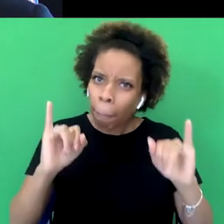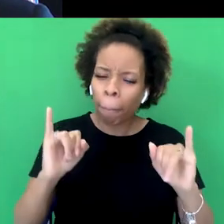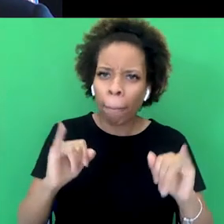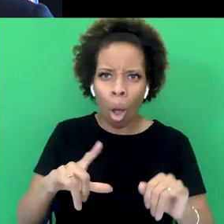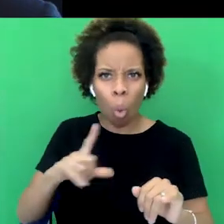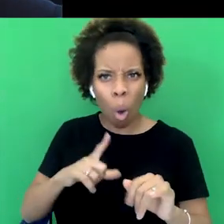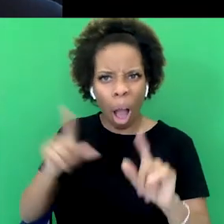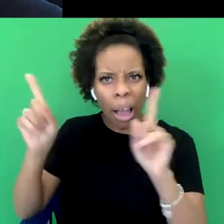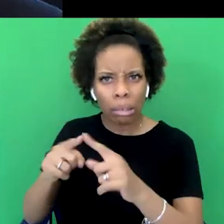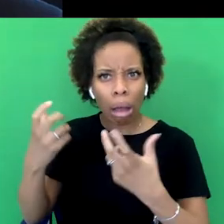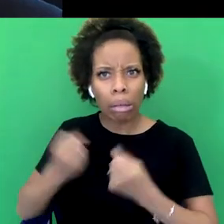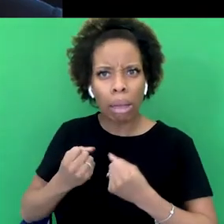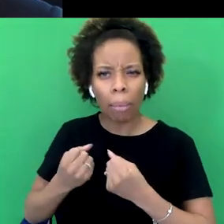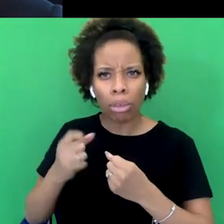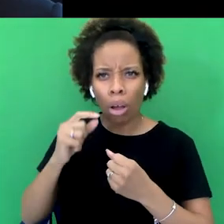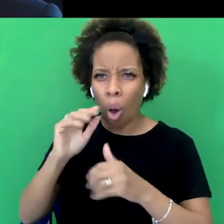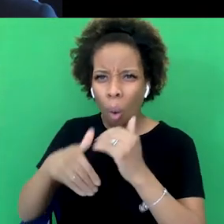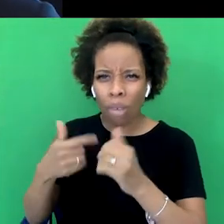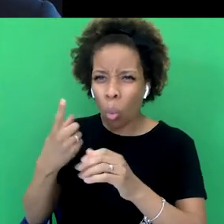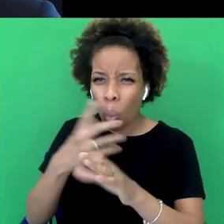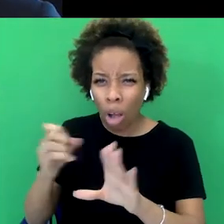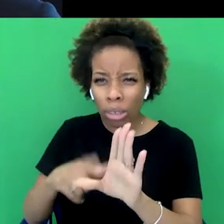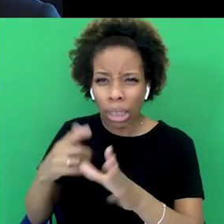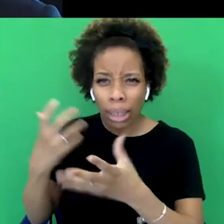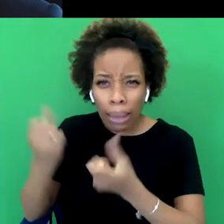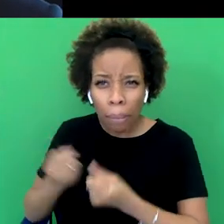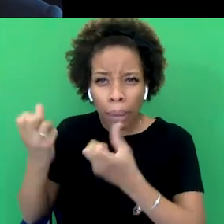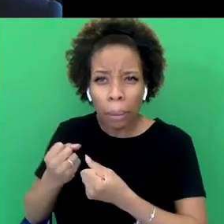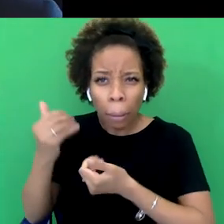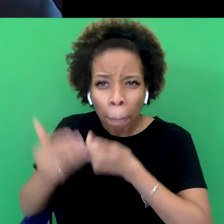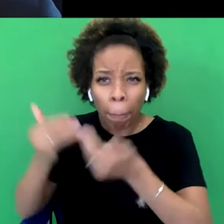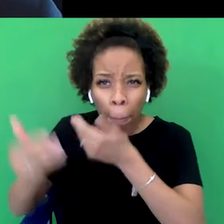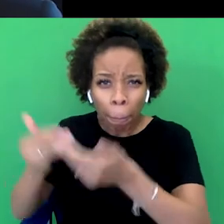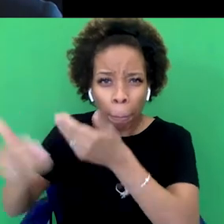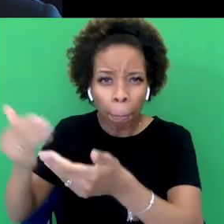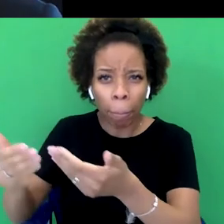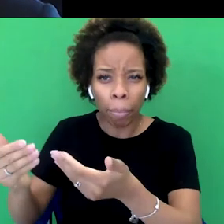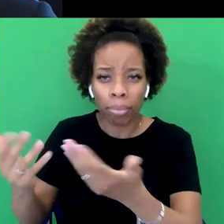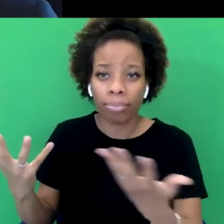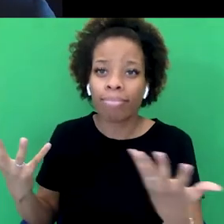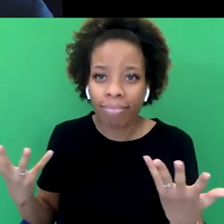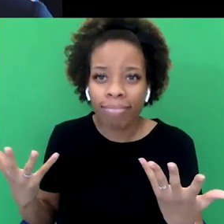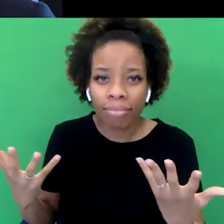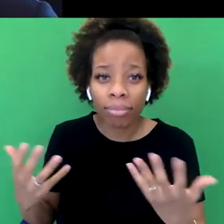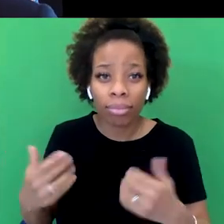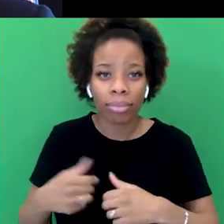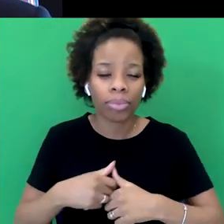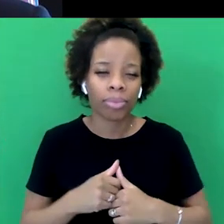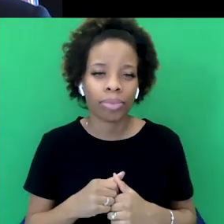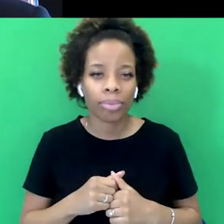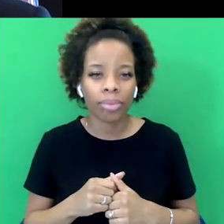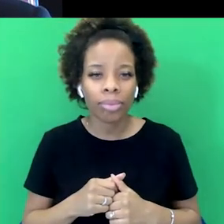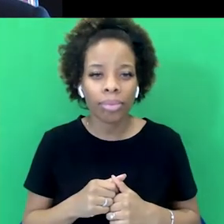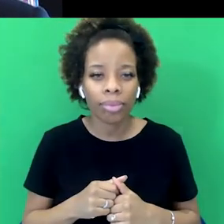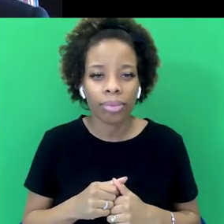years? Yeah, why did these Parsis really love it? You know what mean? You were given the best jobs. I wonder why. Yeah,